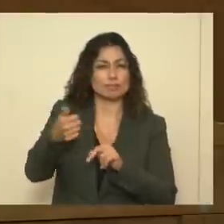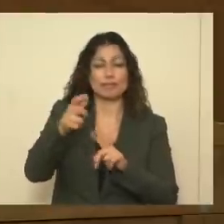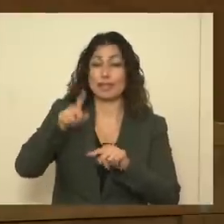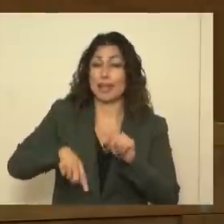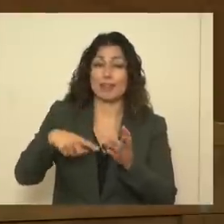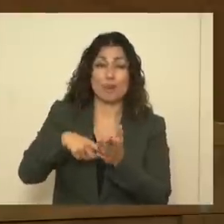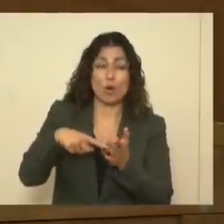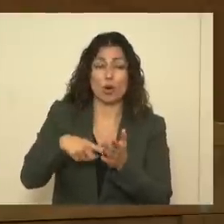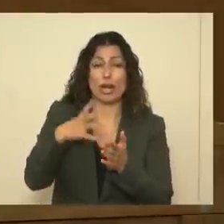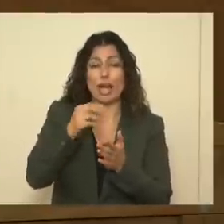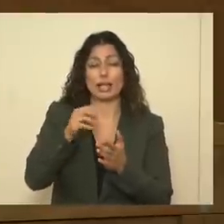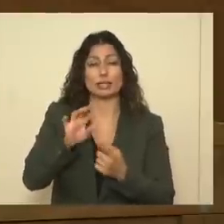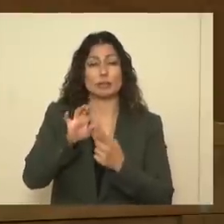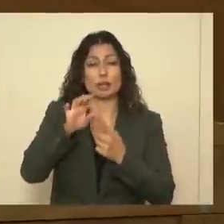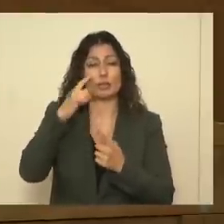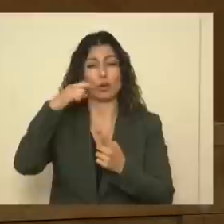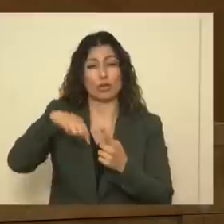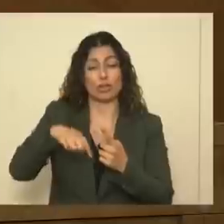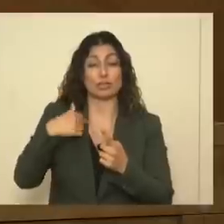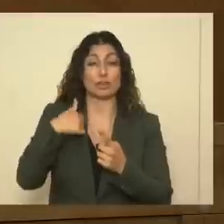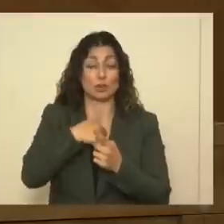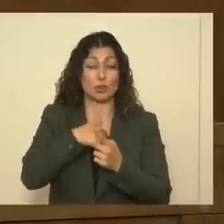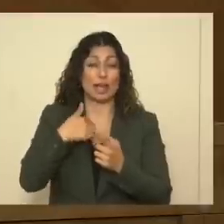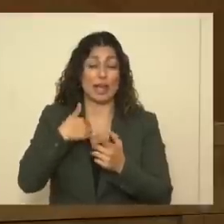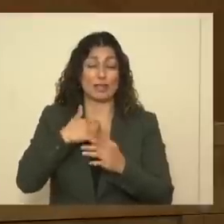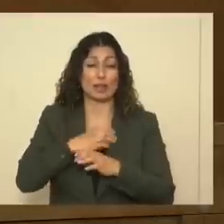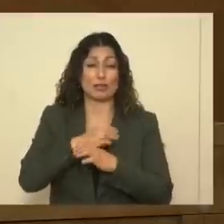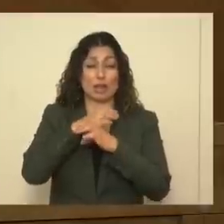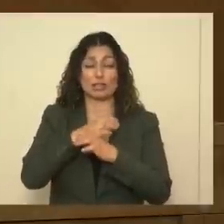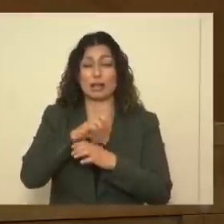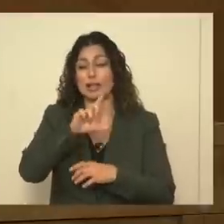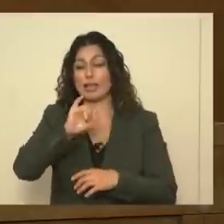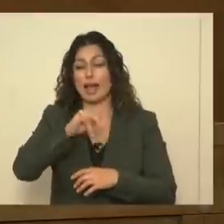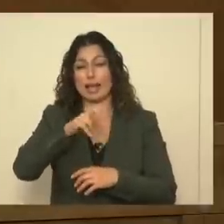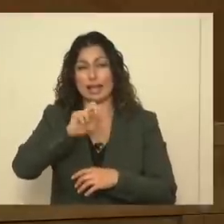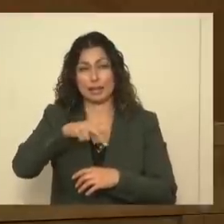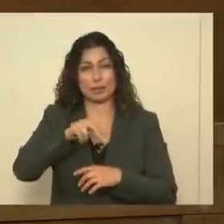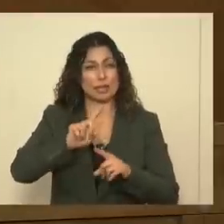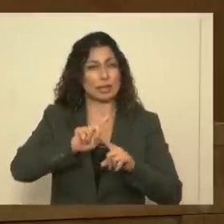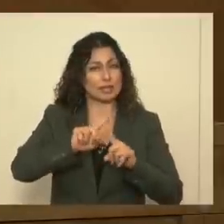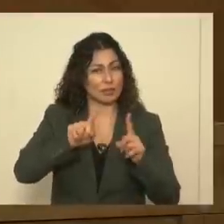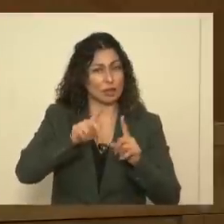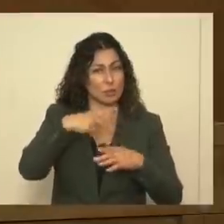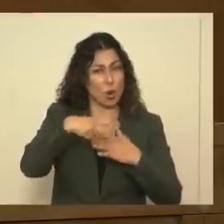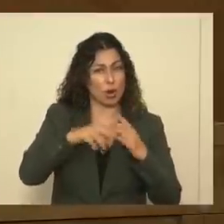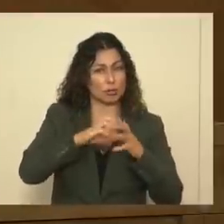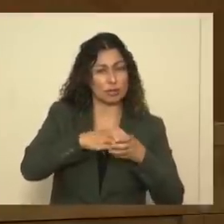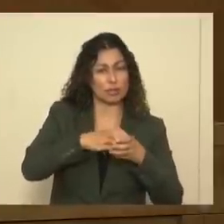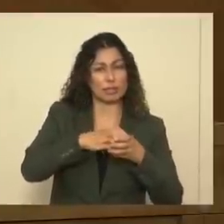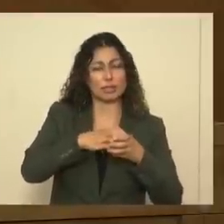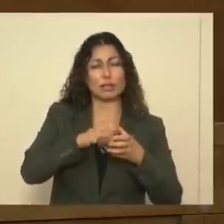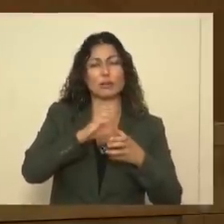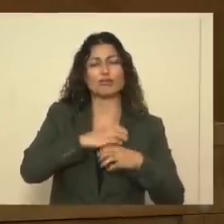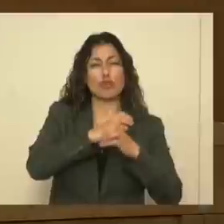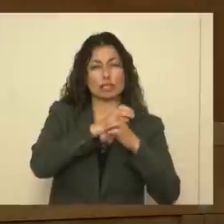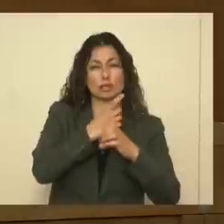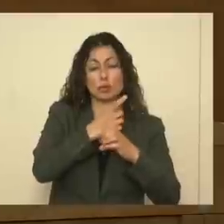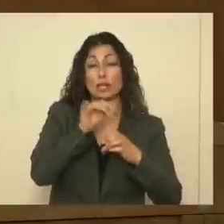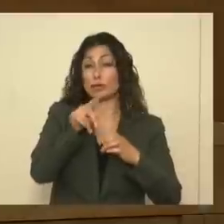in response to this question, we have a crisis LIHEAP program. So if you've received a disconnect notice